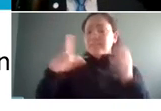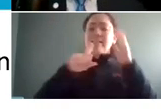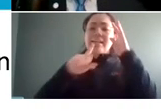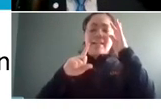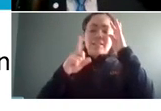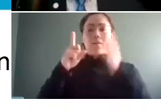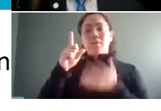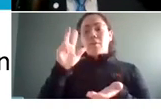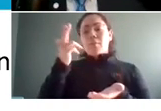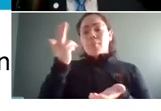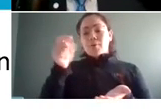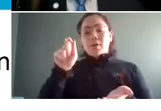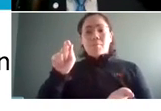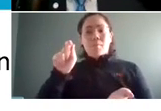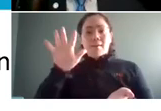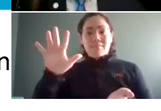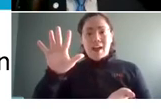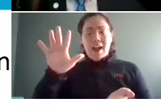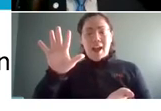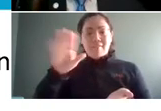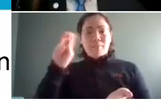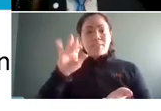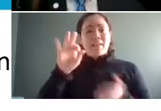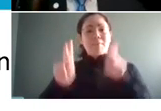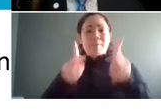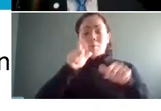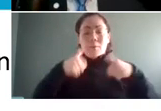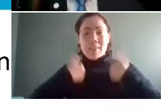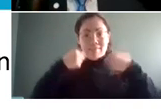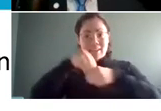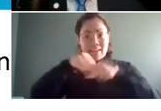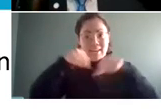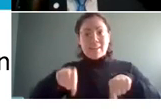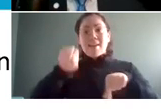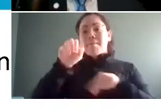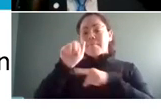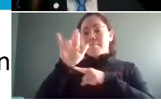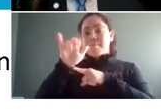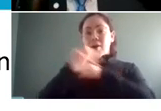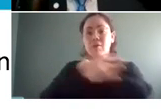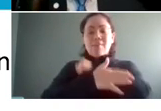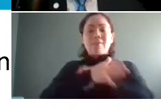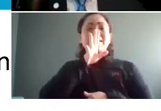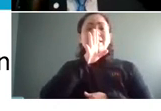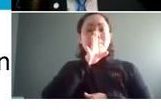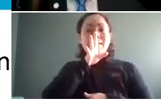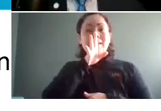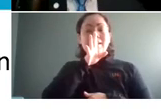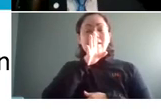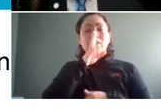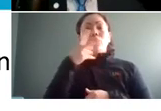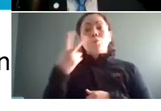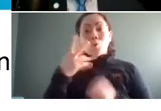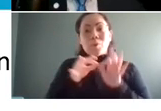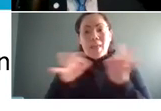13.5 percent of the residents here in marion county speak a language language other than english in the